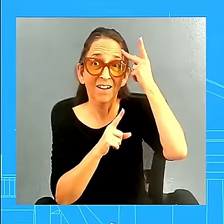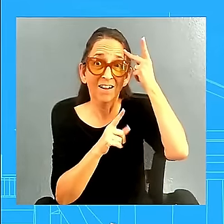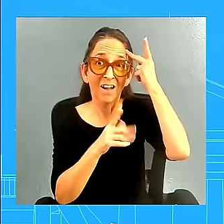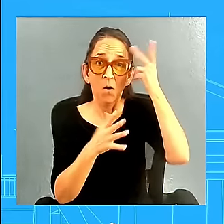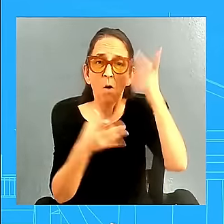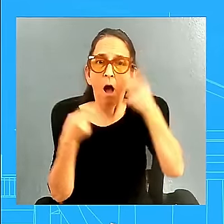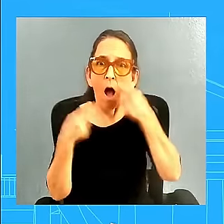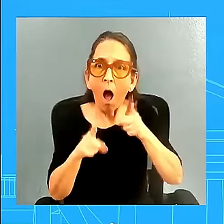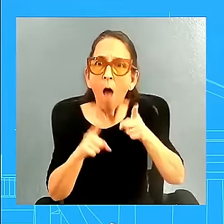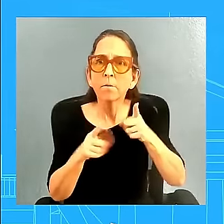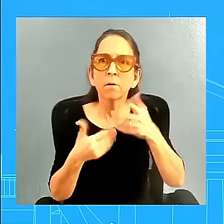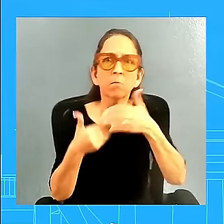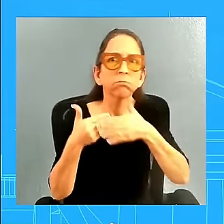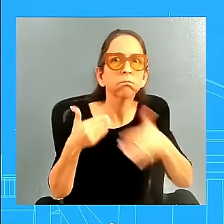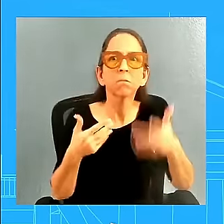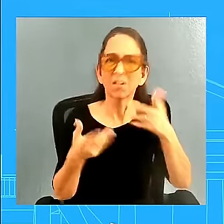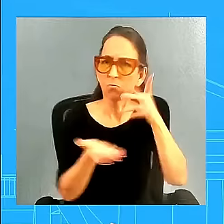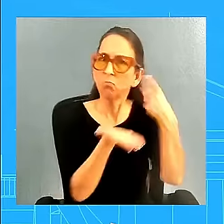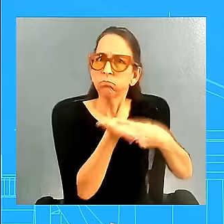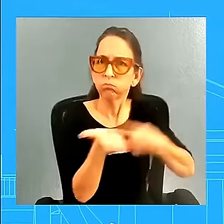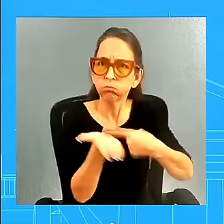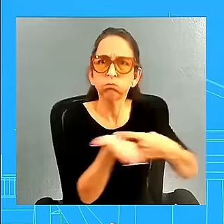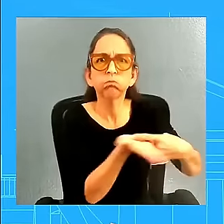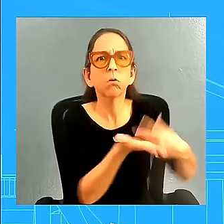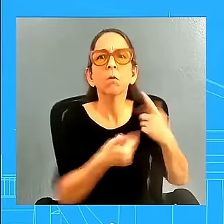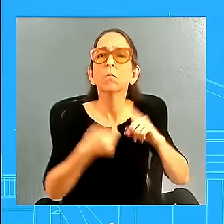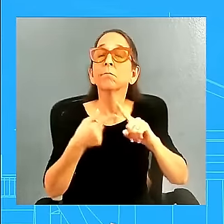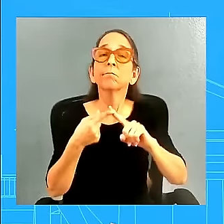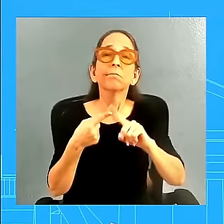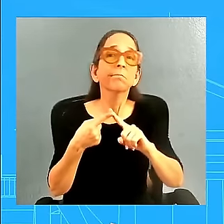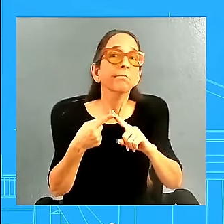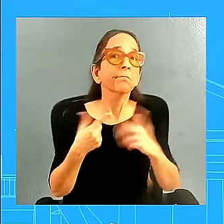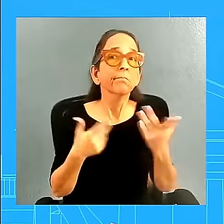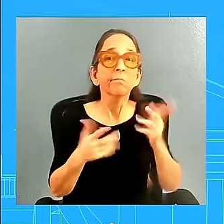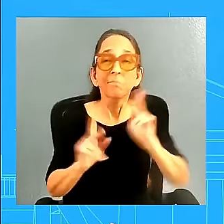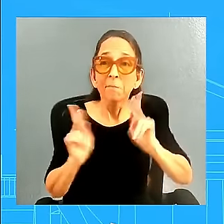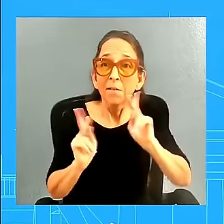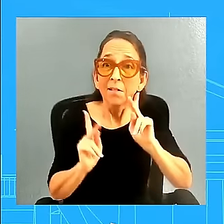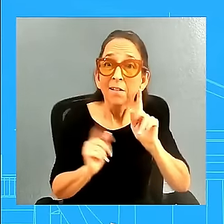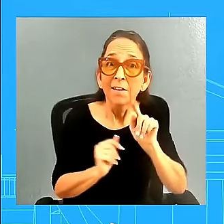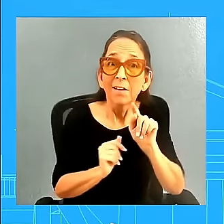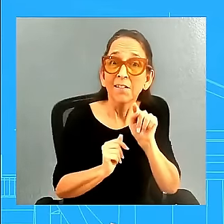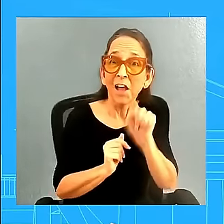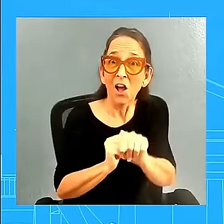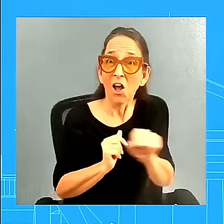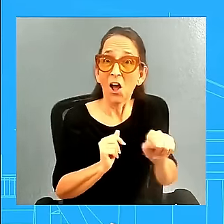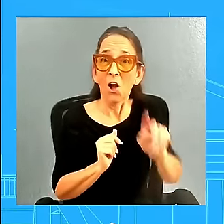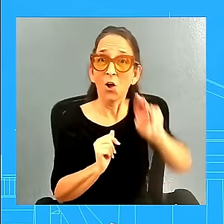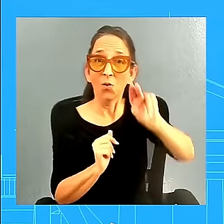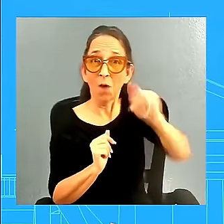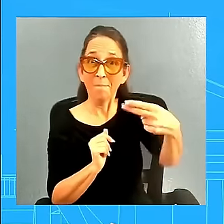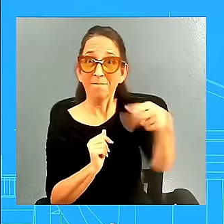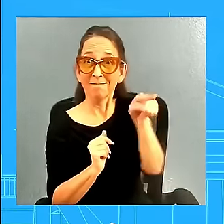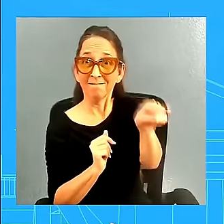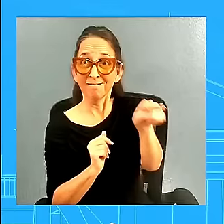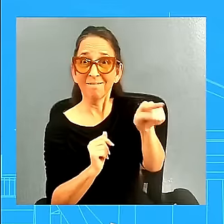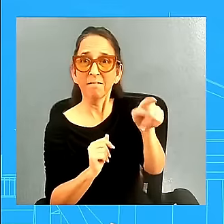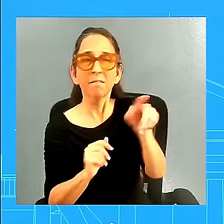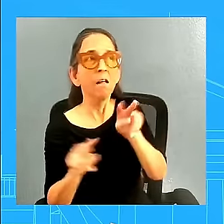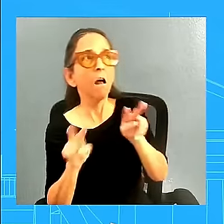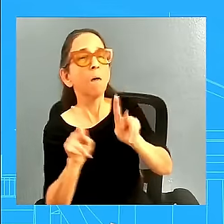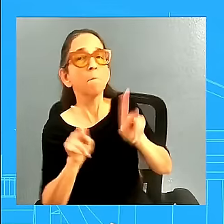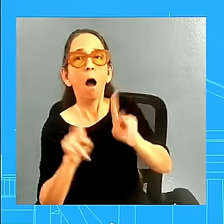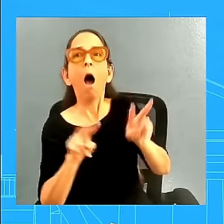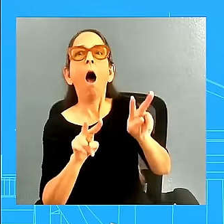to. And I think people in New Hampshire got a sense of what the president is trying to do on behalf of them in talking about